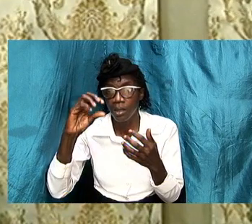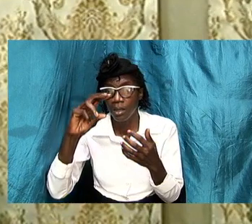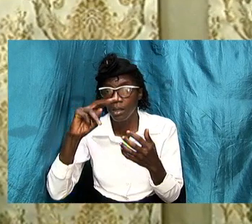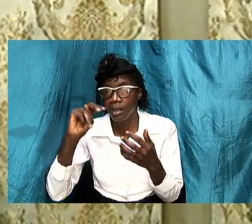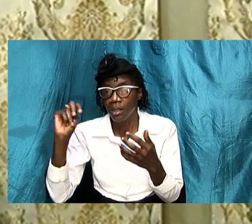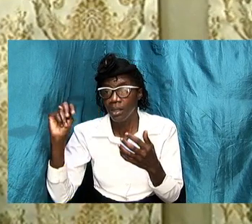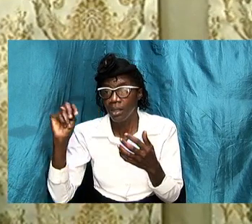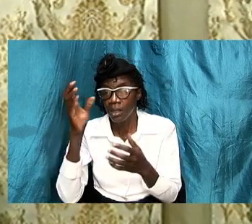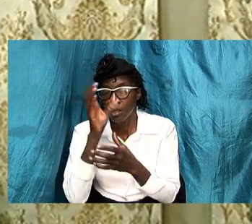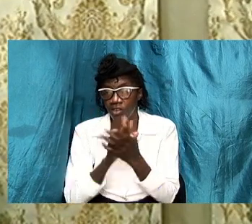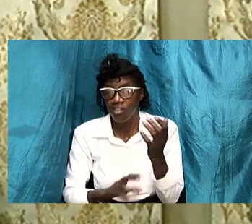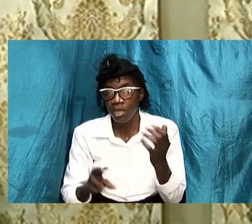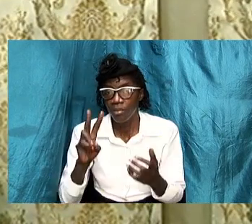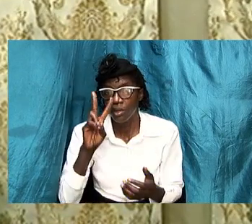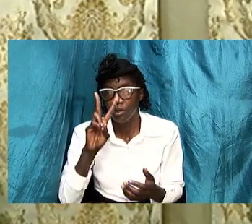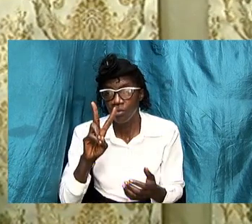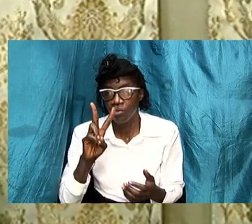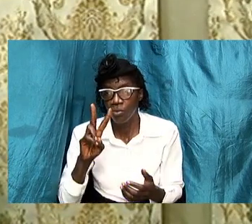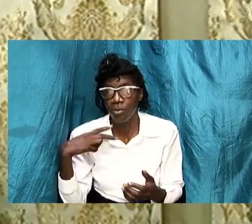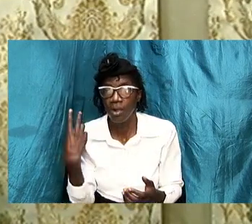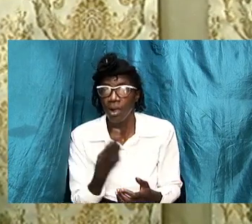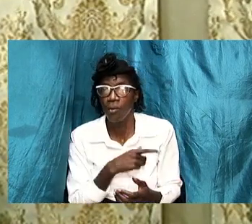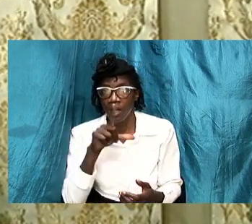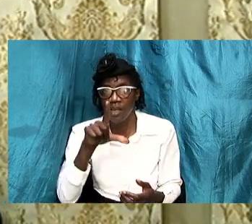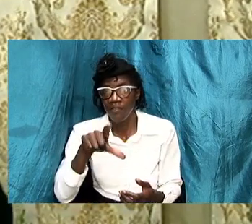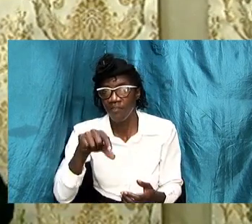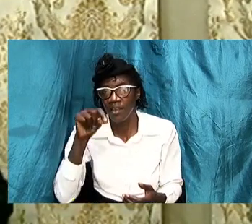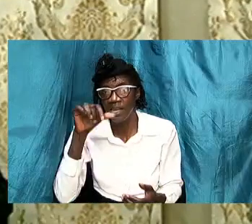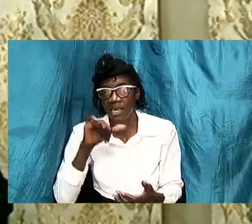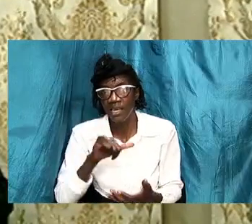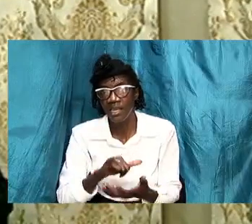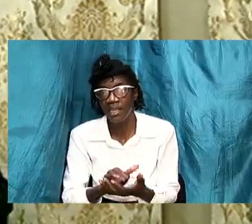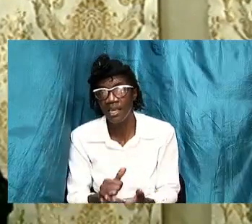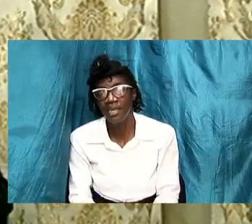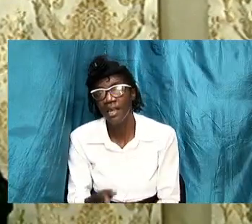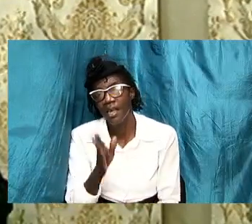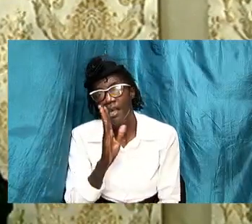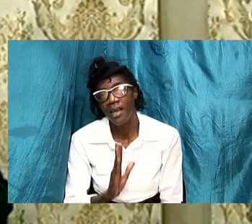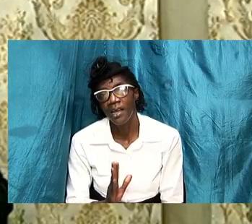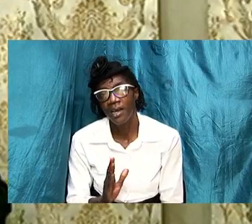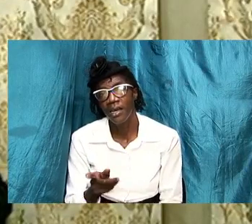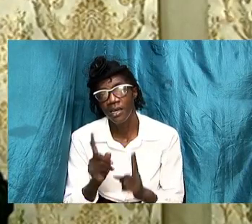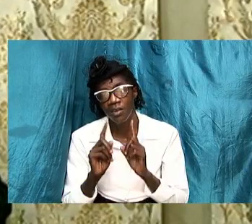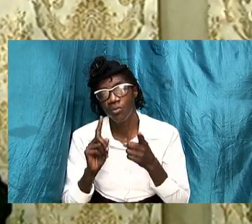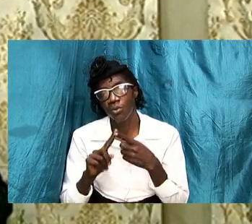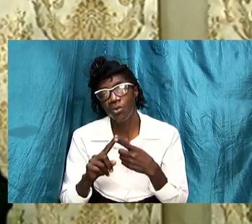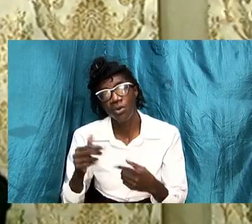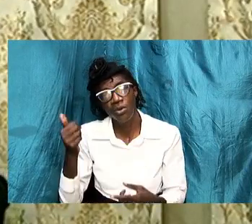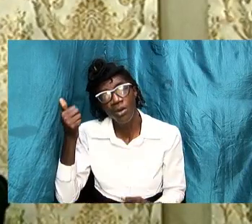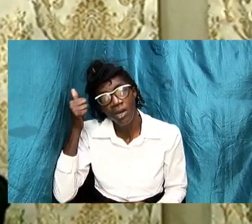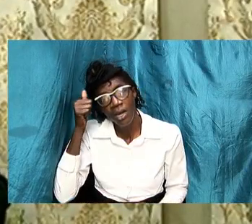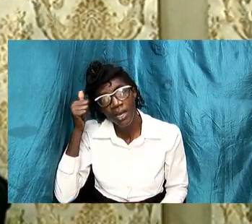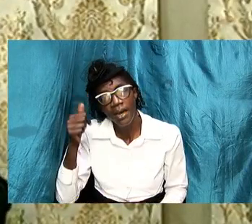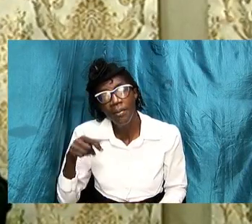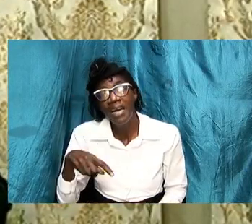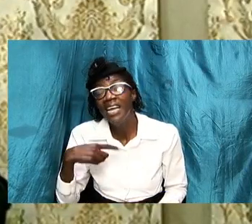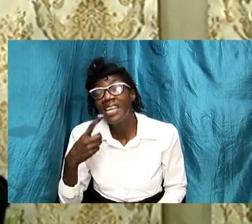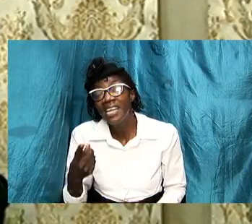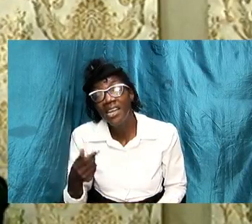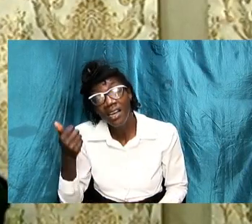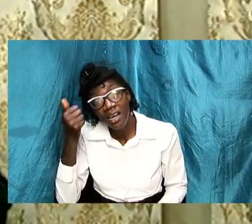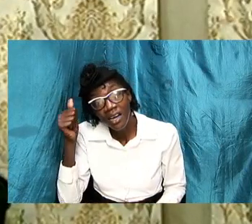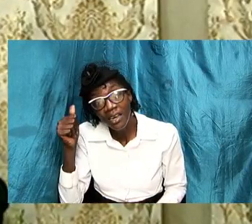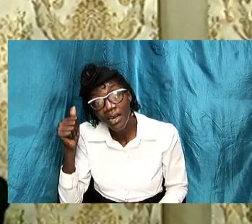we find that god spoke to adam and told adam